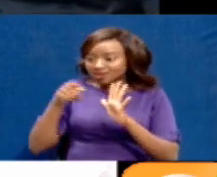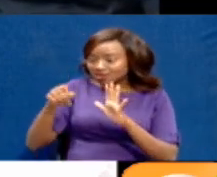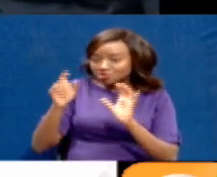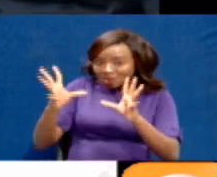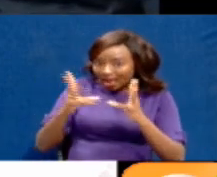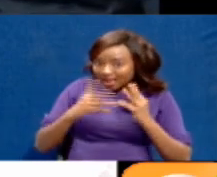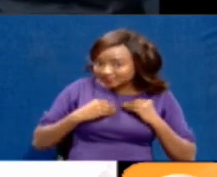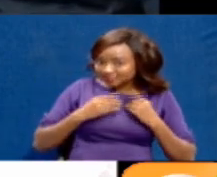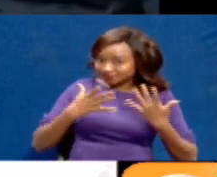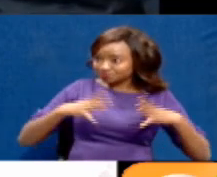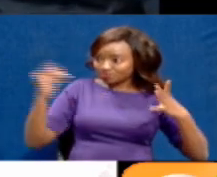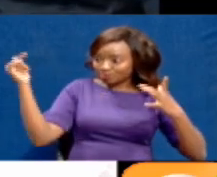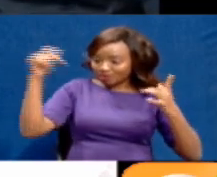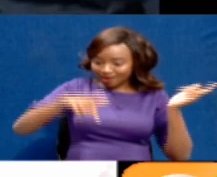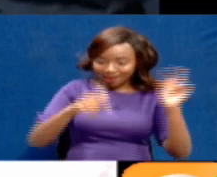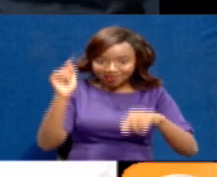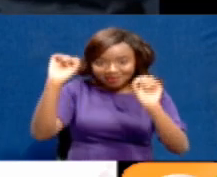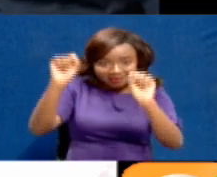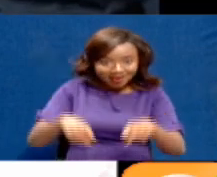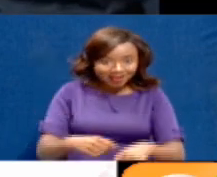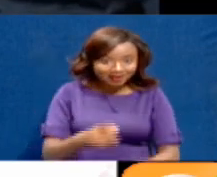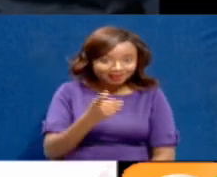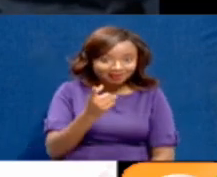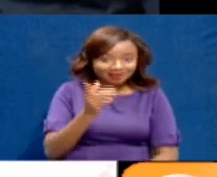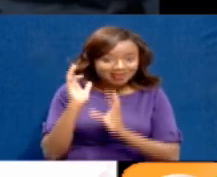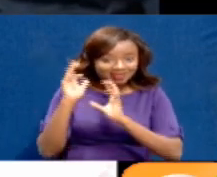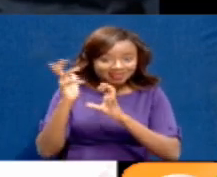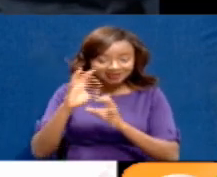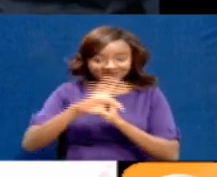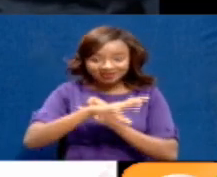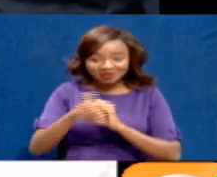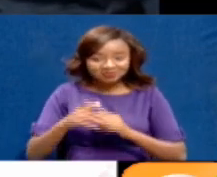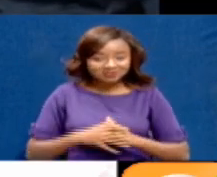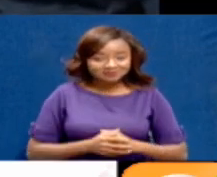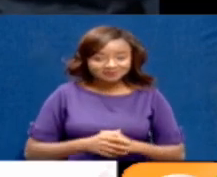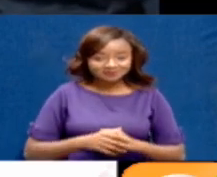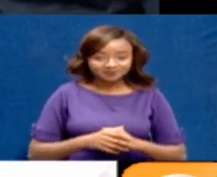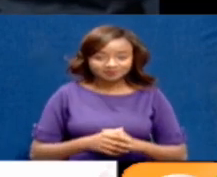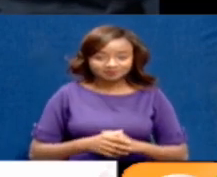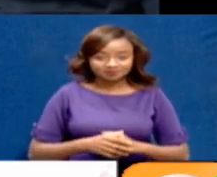reopen Kilifi after that period with the kind of tests you've done so far?